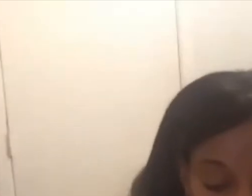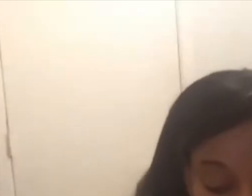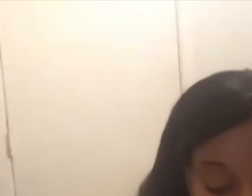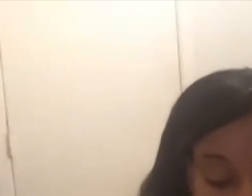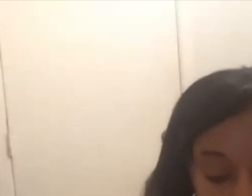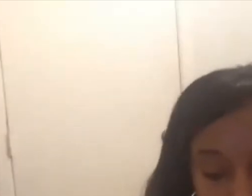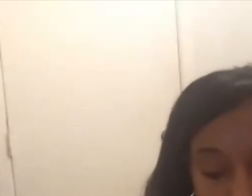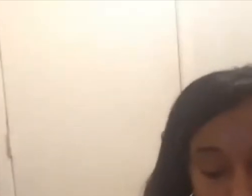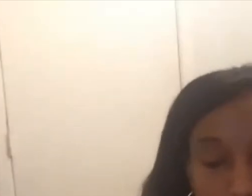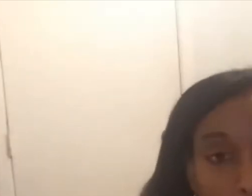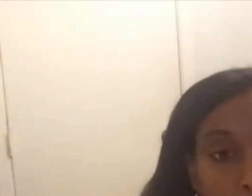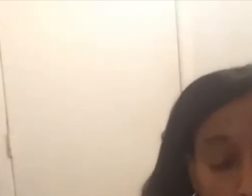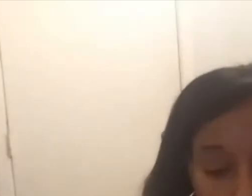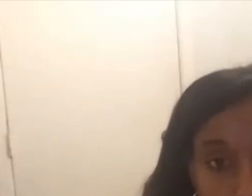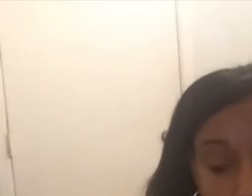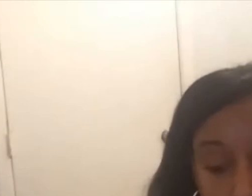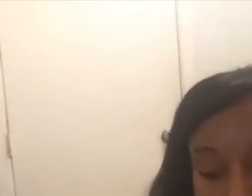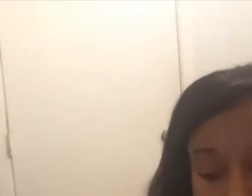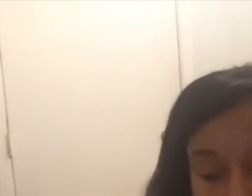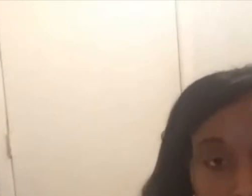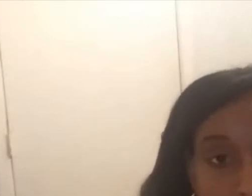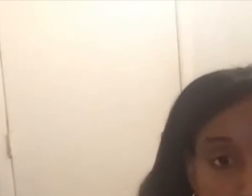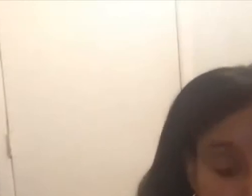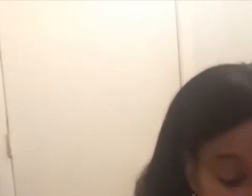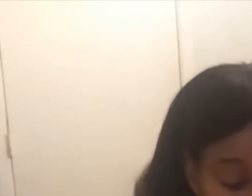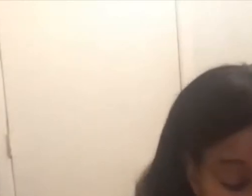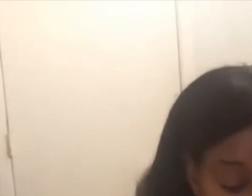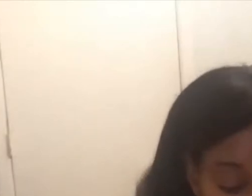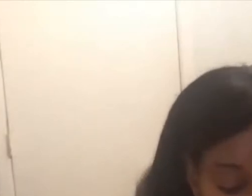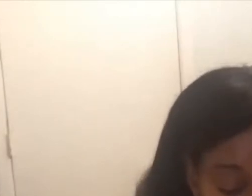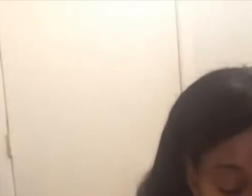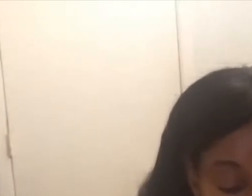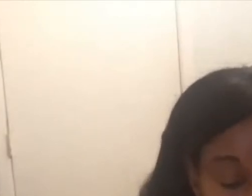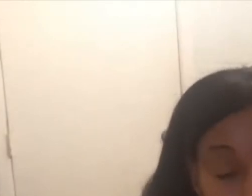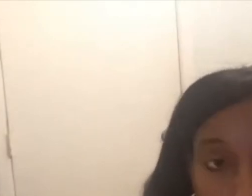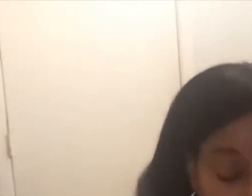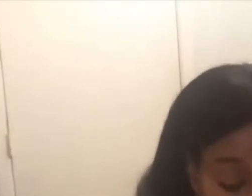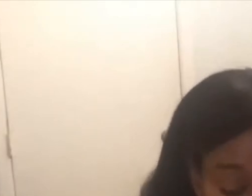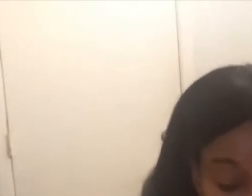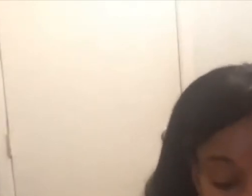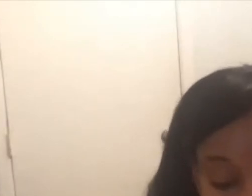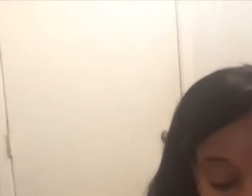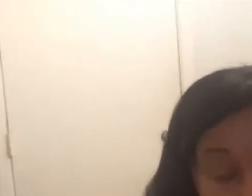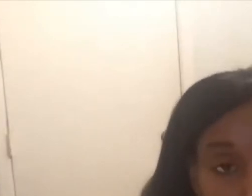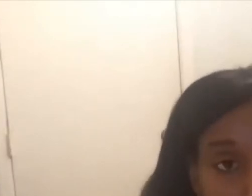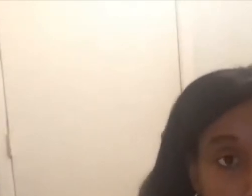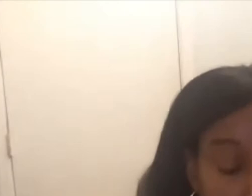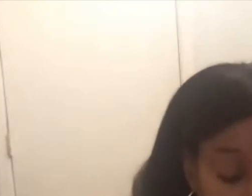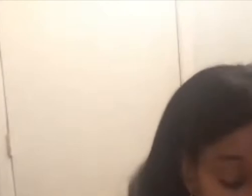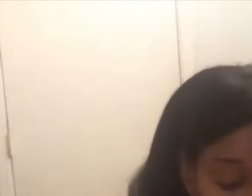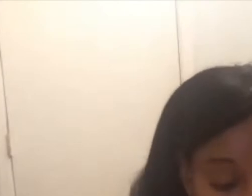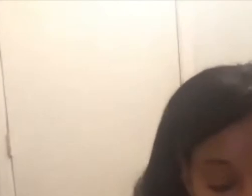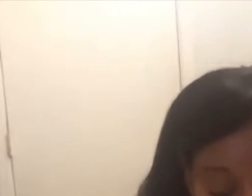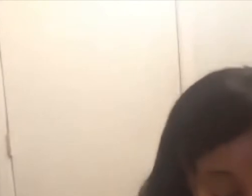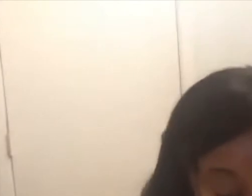Thank you for naming that the old is always present in the now. As much as today is about building a better